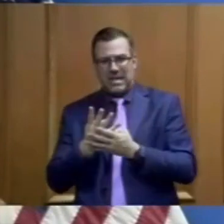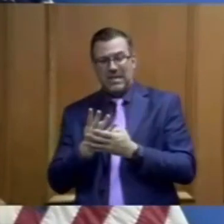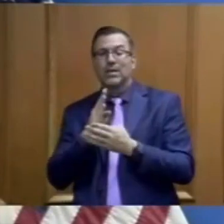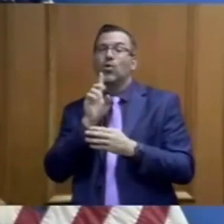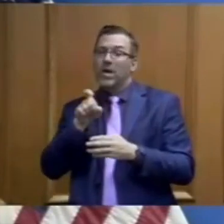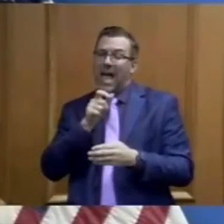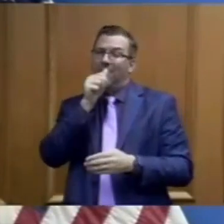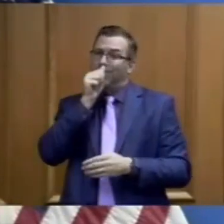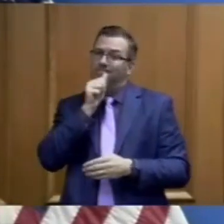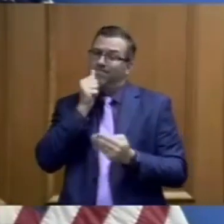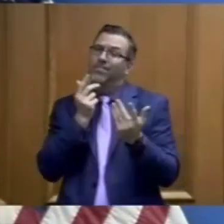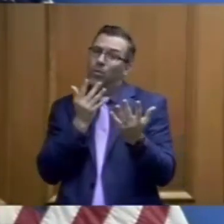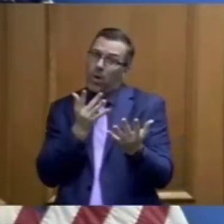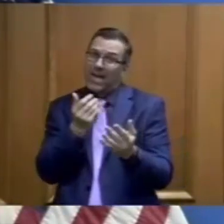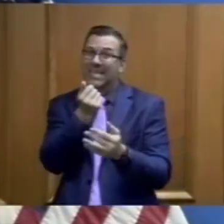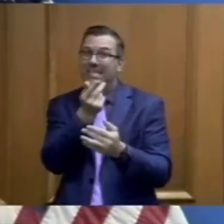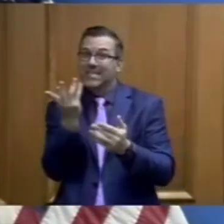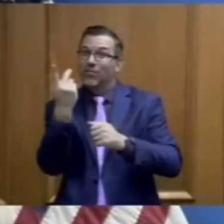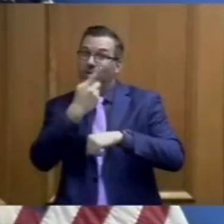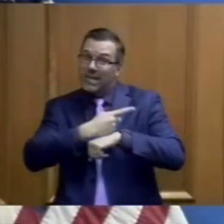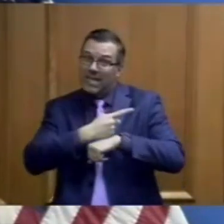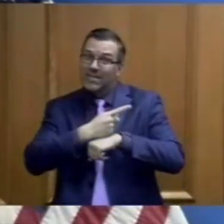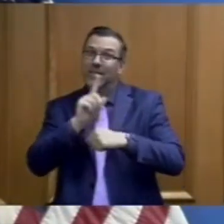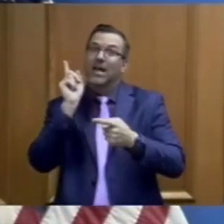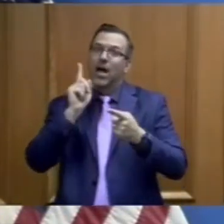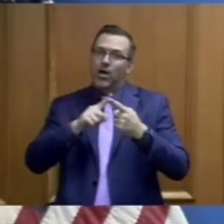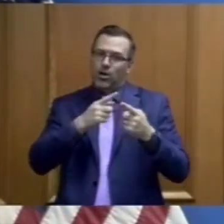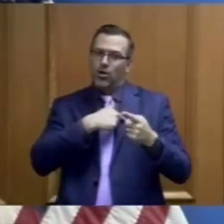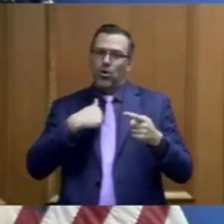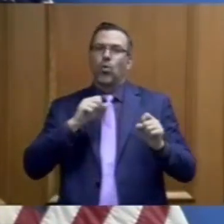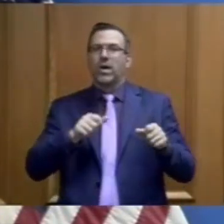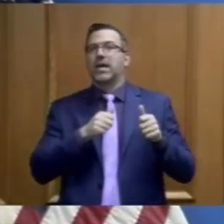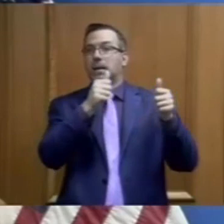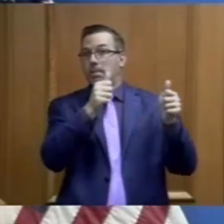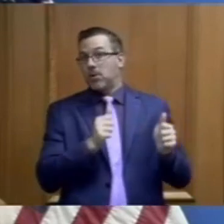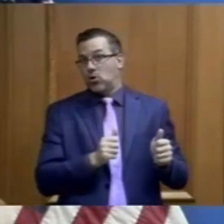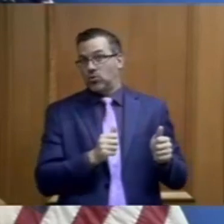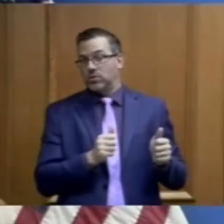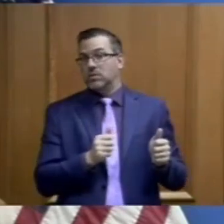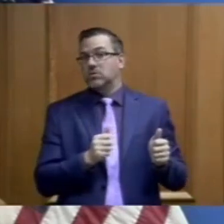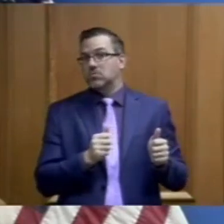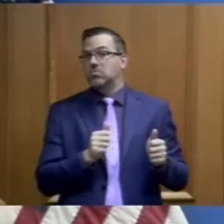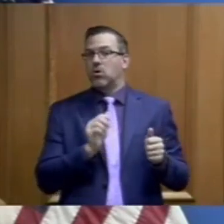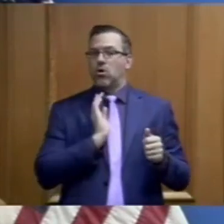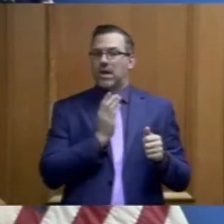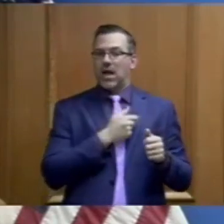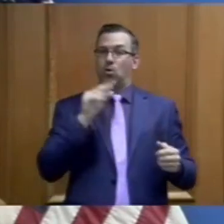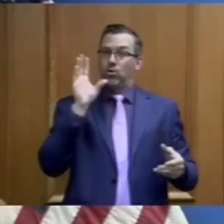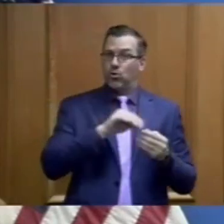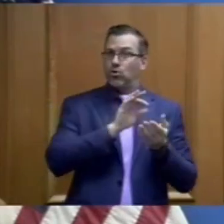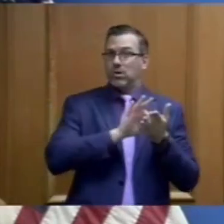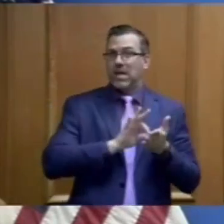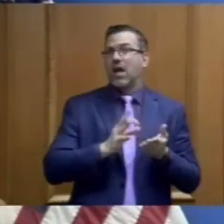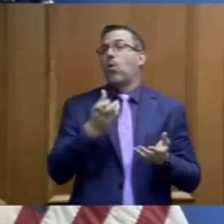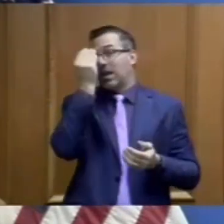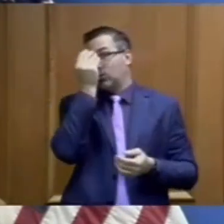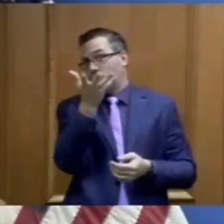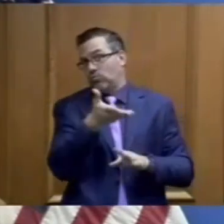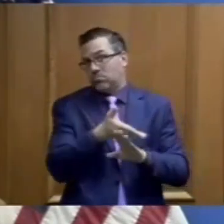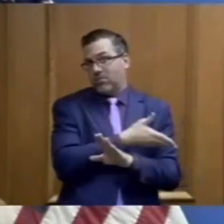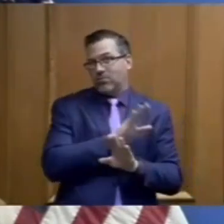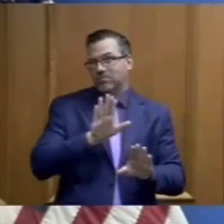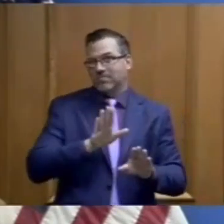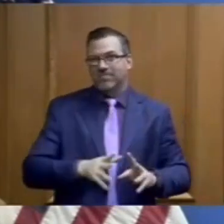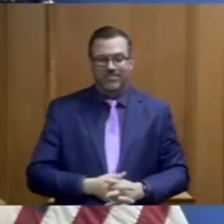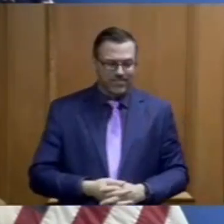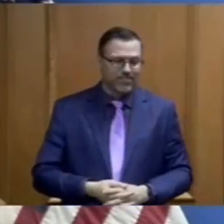days to get that posted on our daily case count. So I just wanted to let you know what to expect there. Finally,